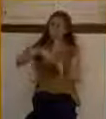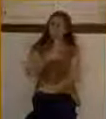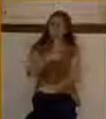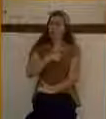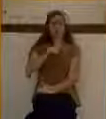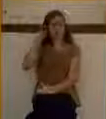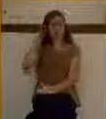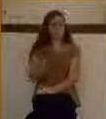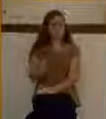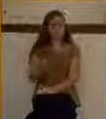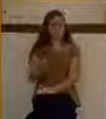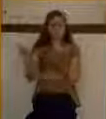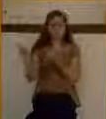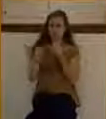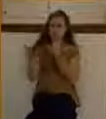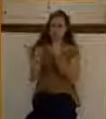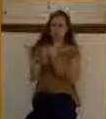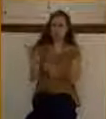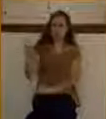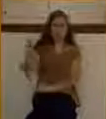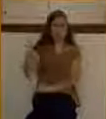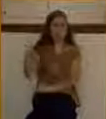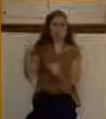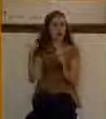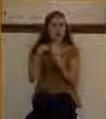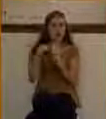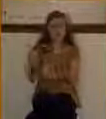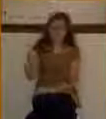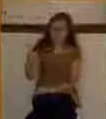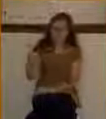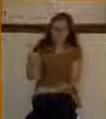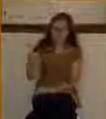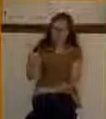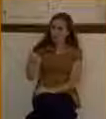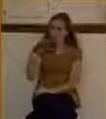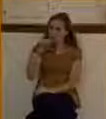please make it so that I'm on the right hand, the other on the left?